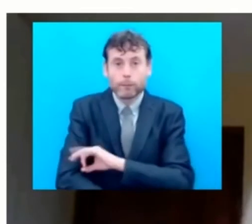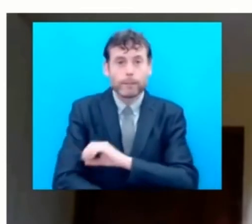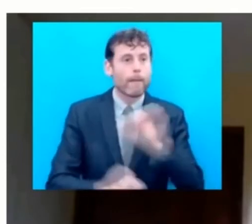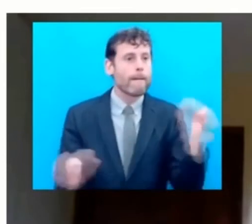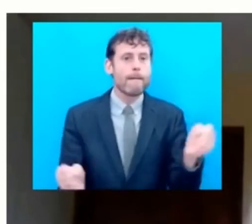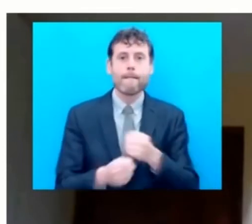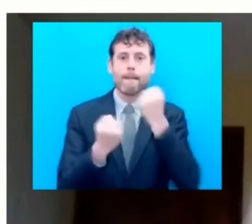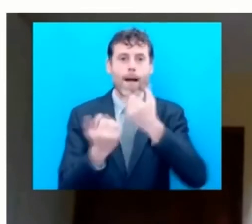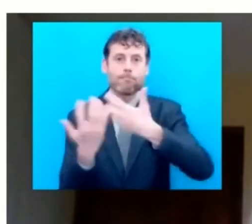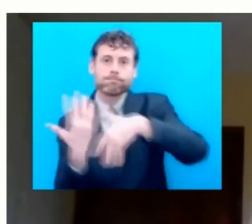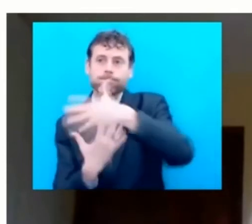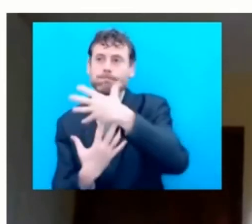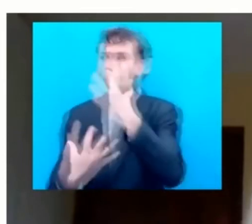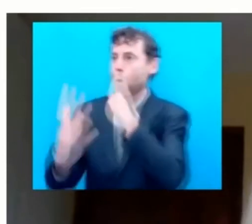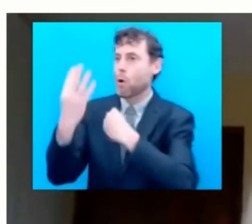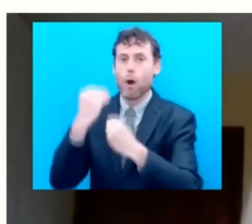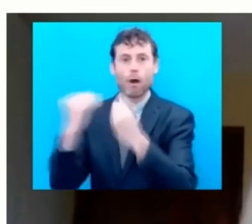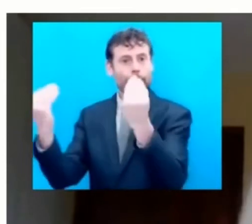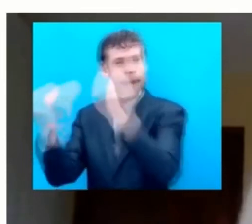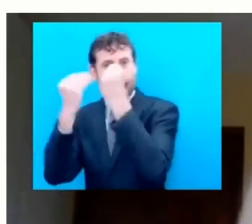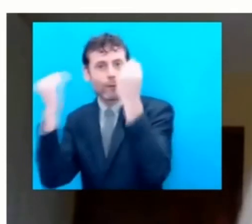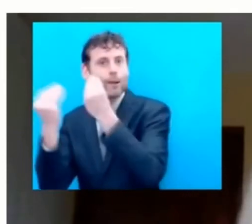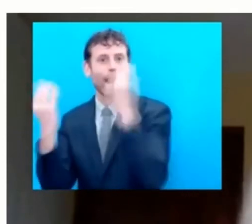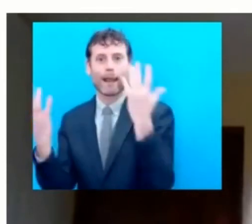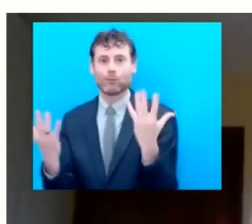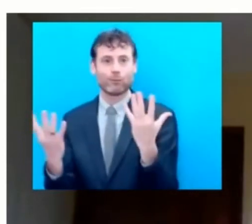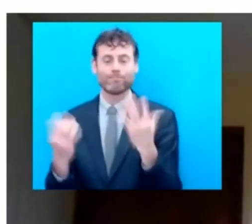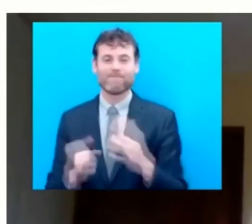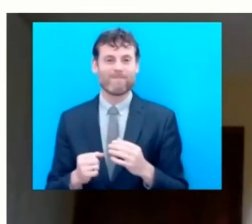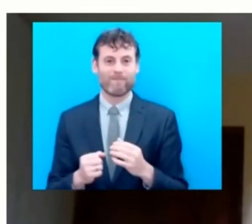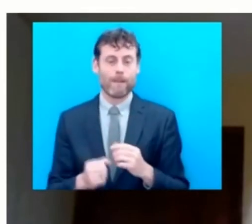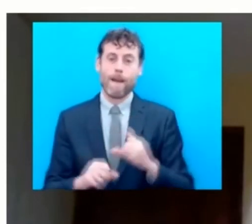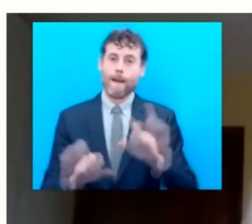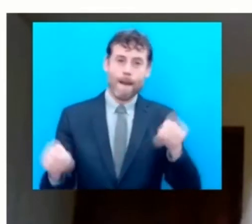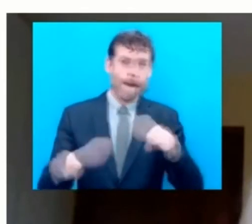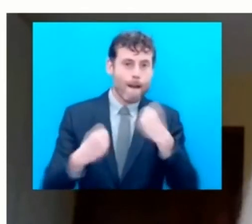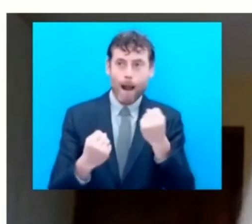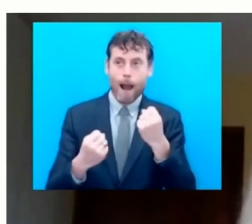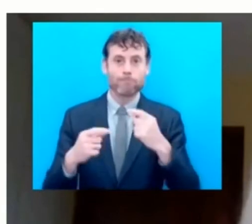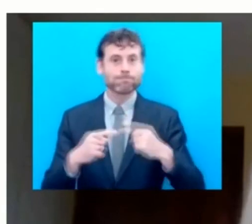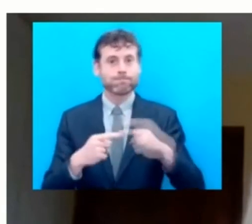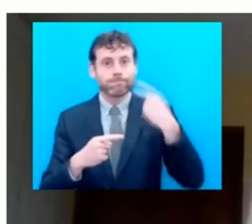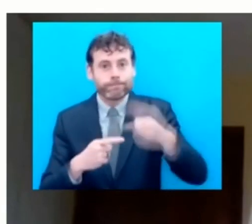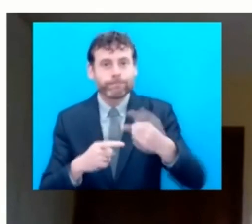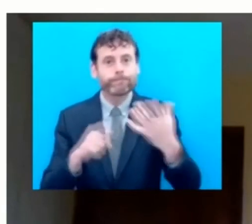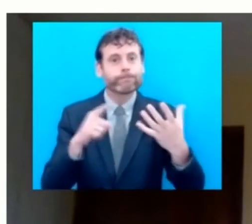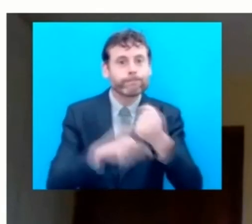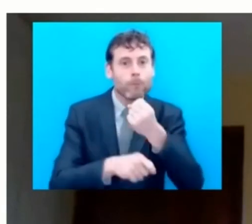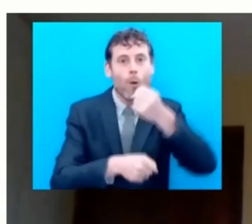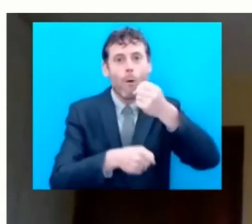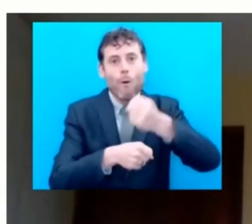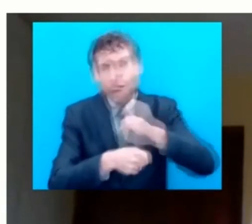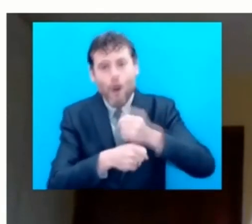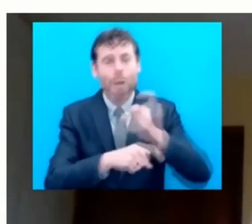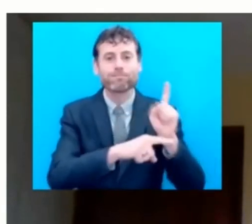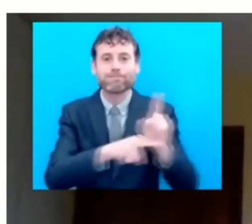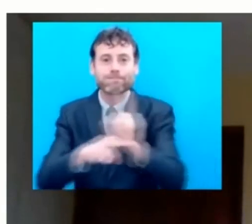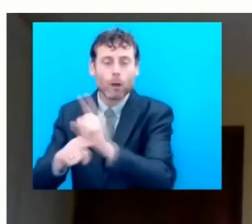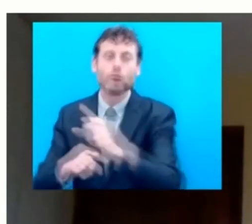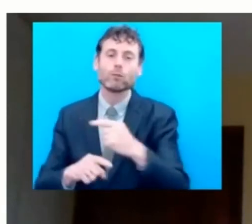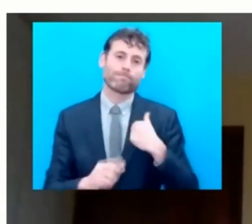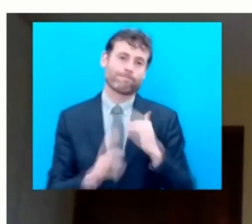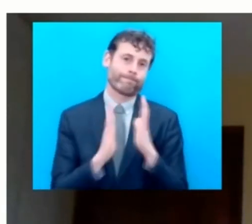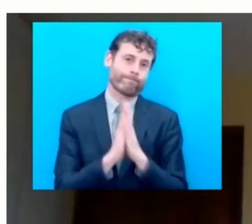interpersonal discrimination in both public and private employment settings. I kindly request